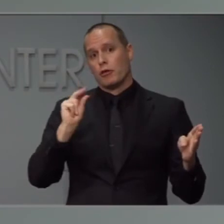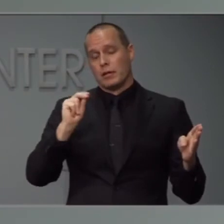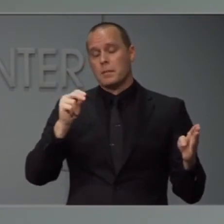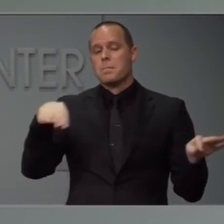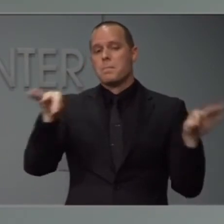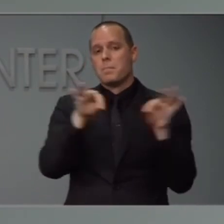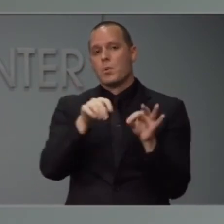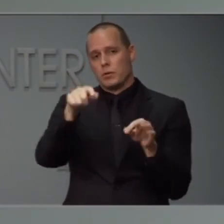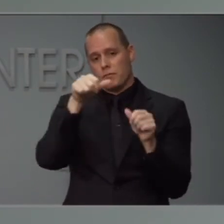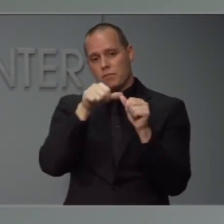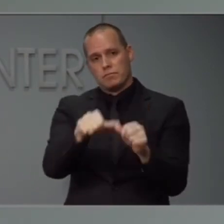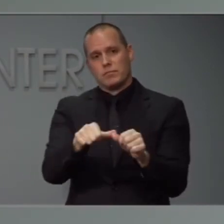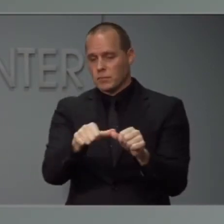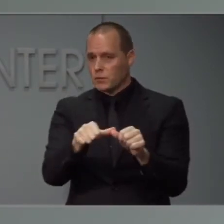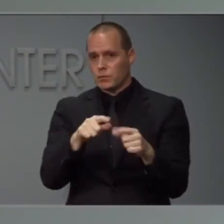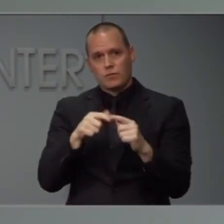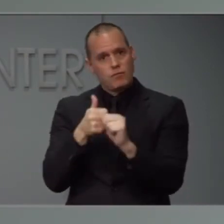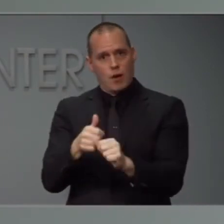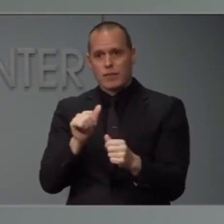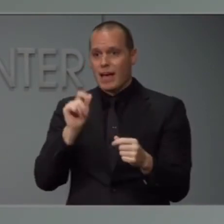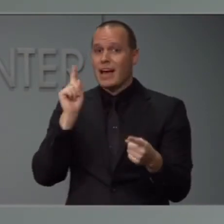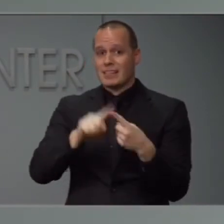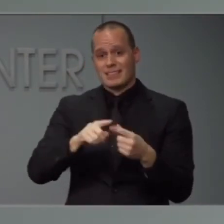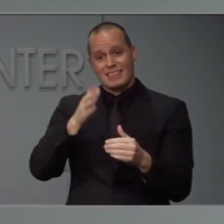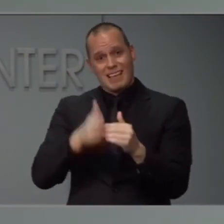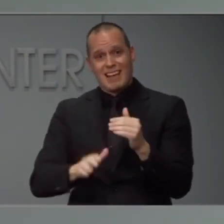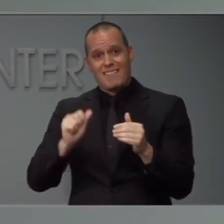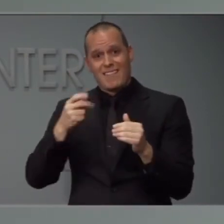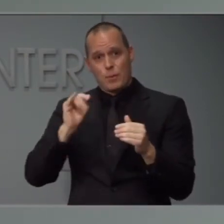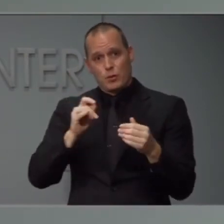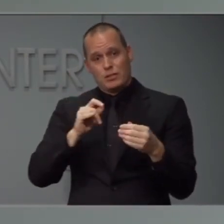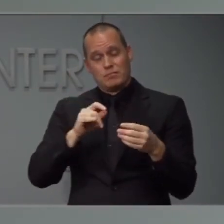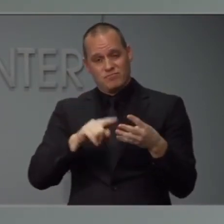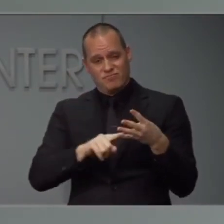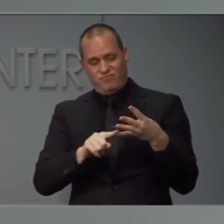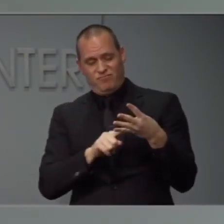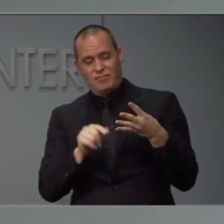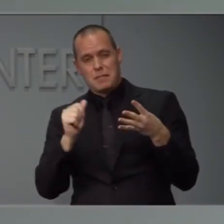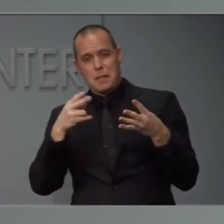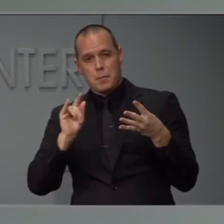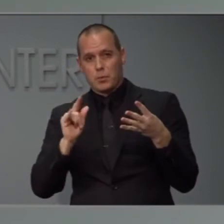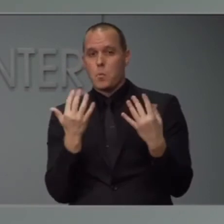activities through the month of April as we learn more and understand this virus better.